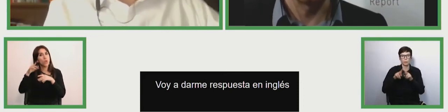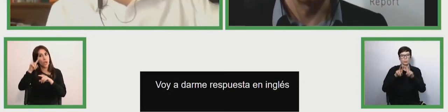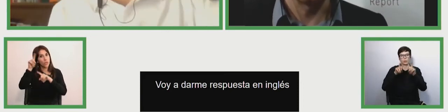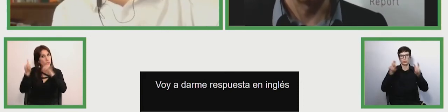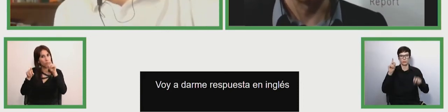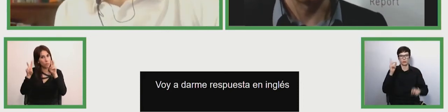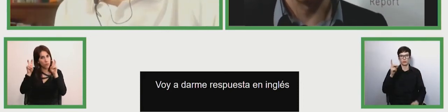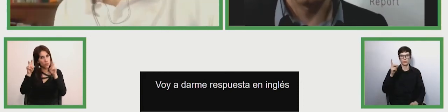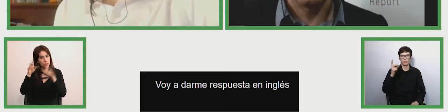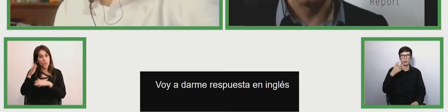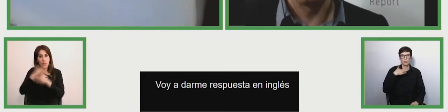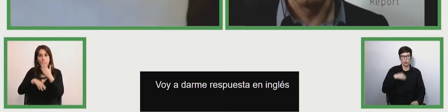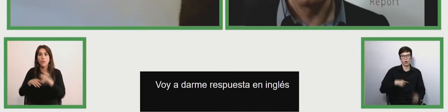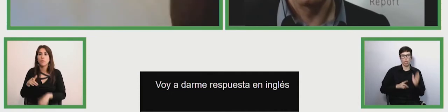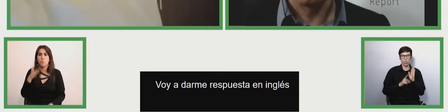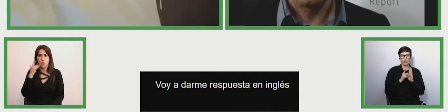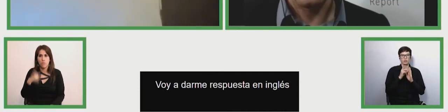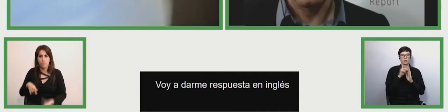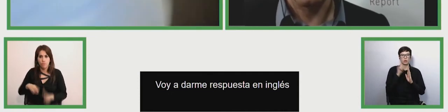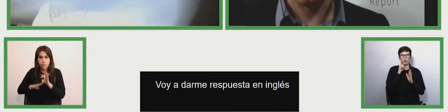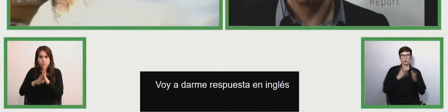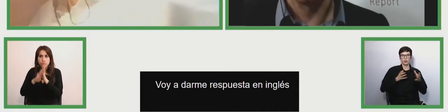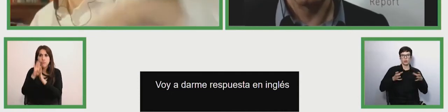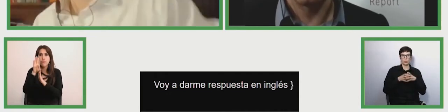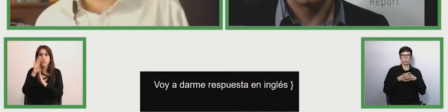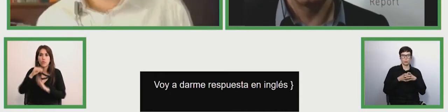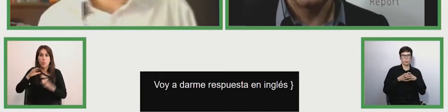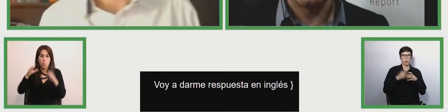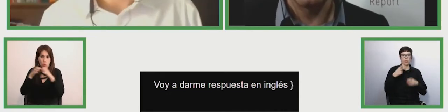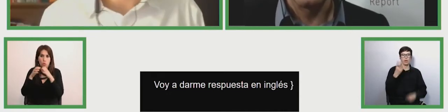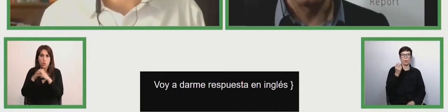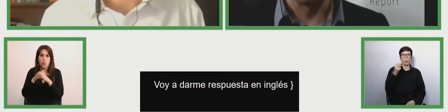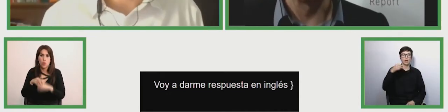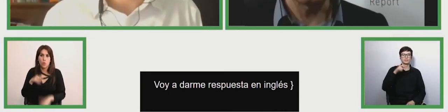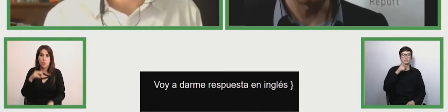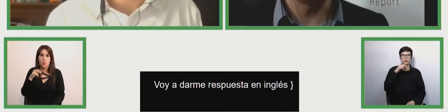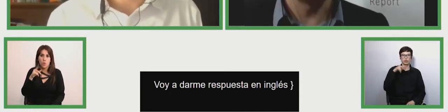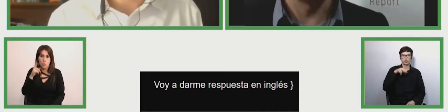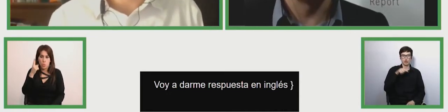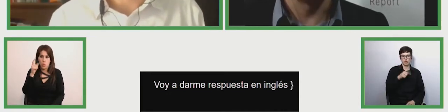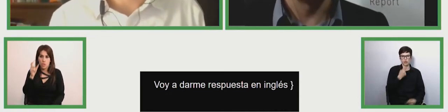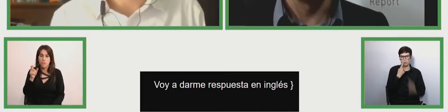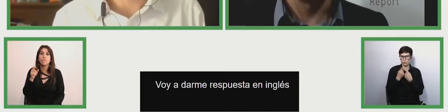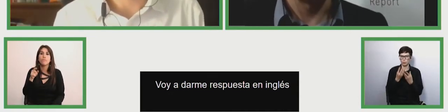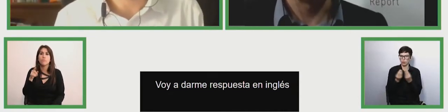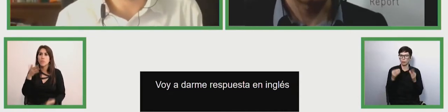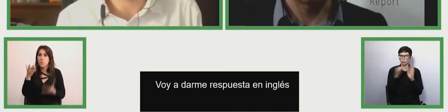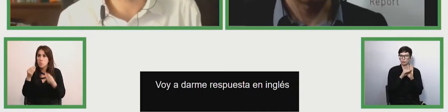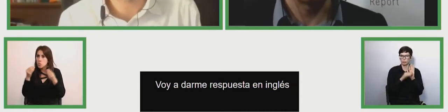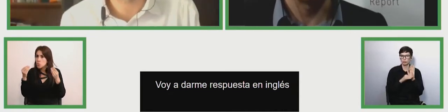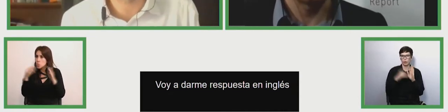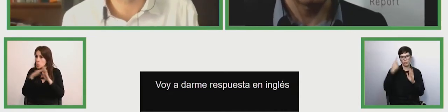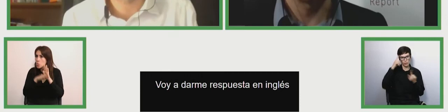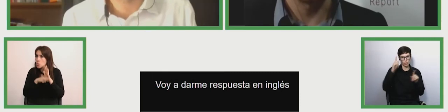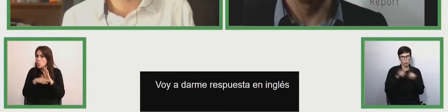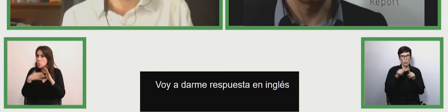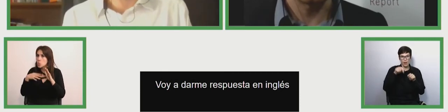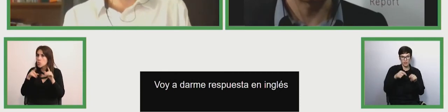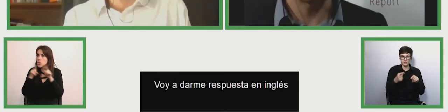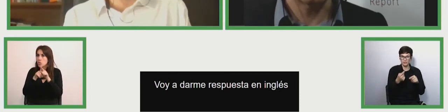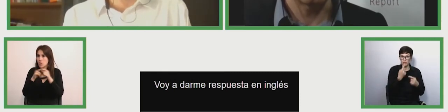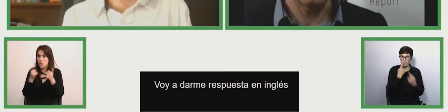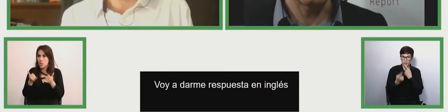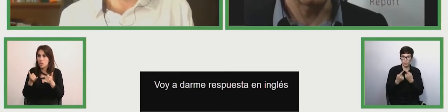the washington group uh the short set of questions we really need these questions just to be asked in this way across countries